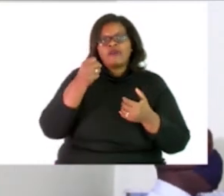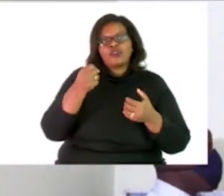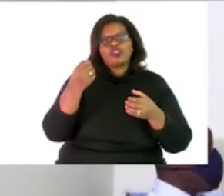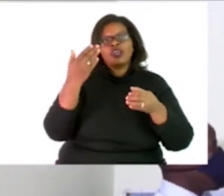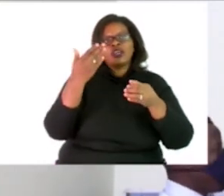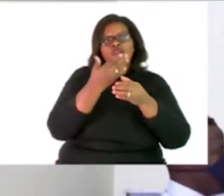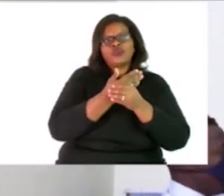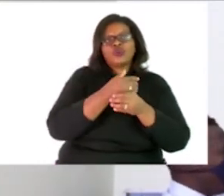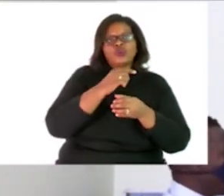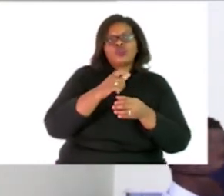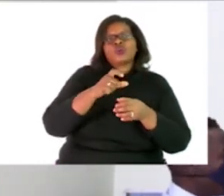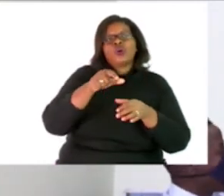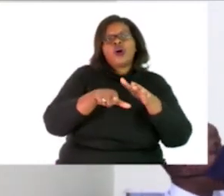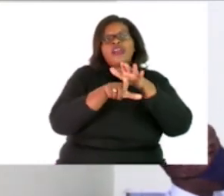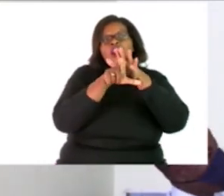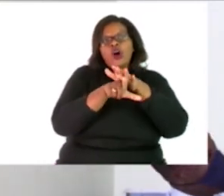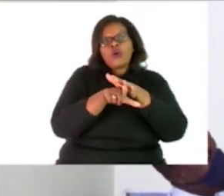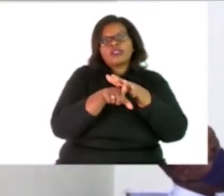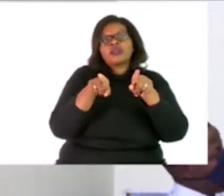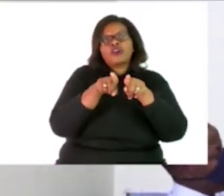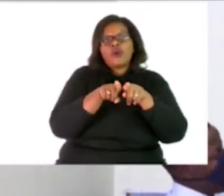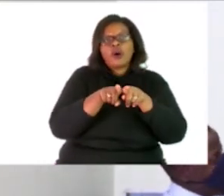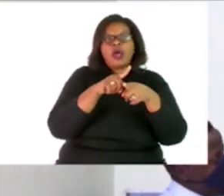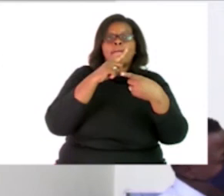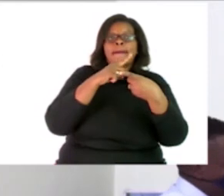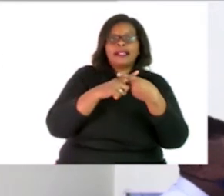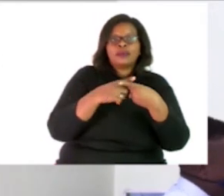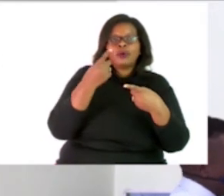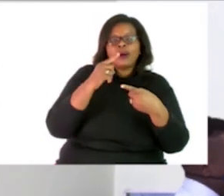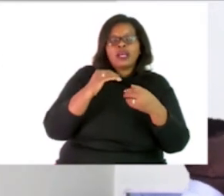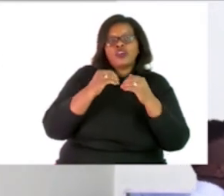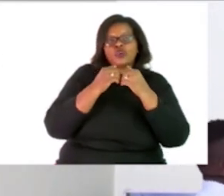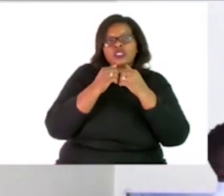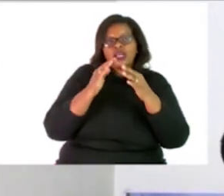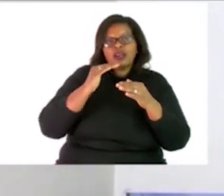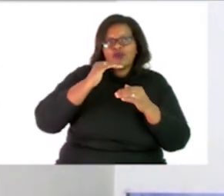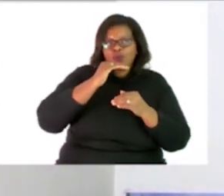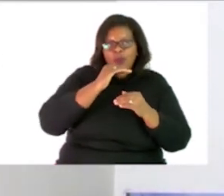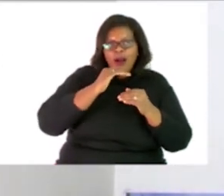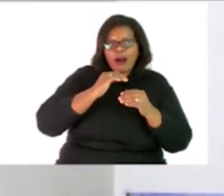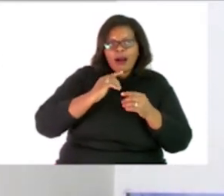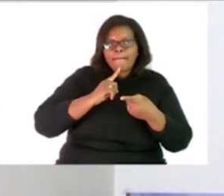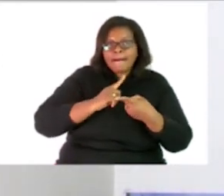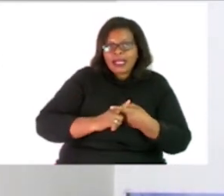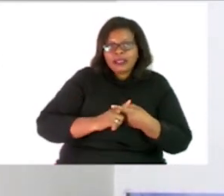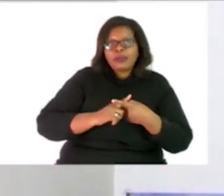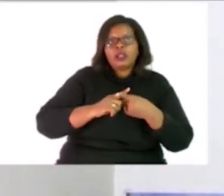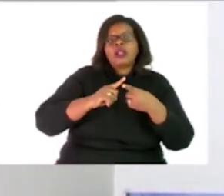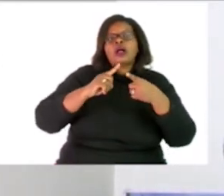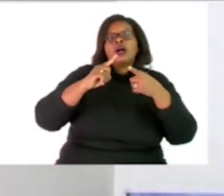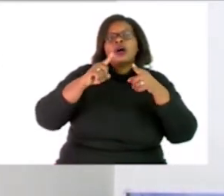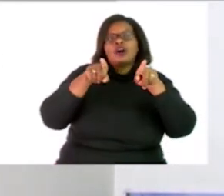lowest common multiple but you can work from here going up Yes it is a term L